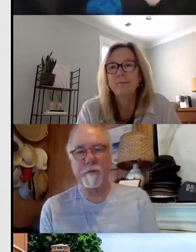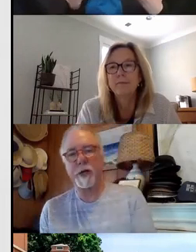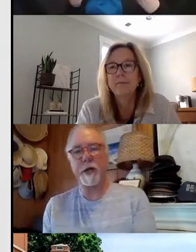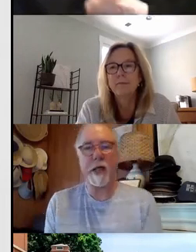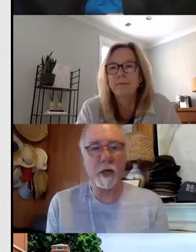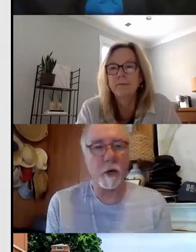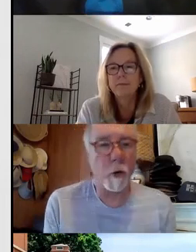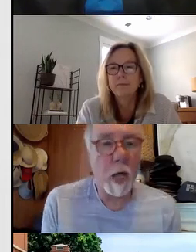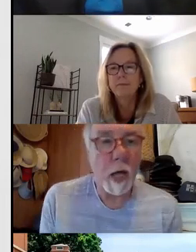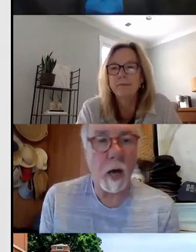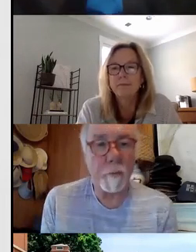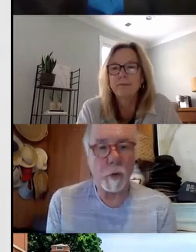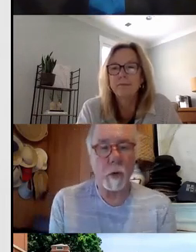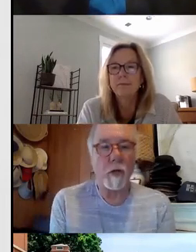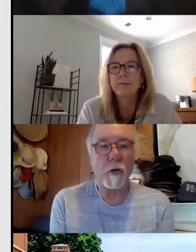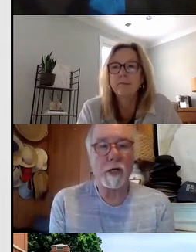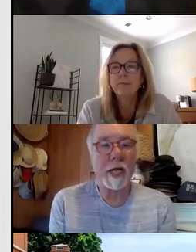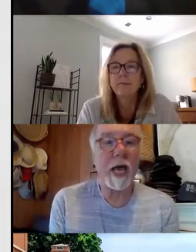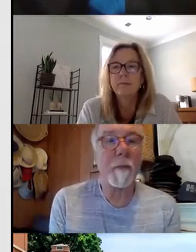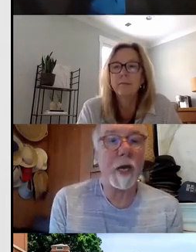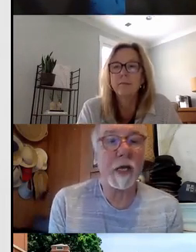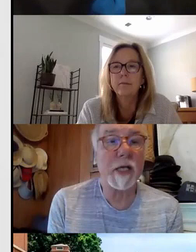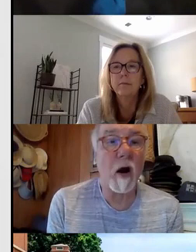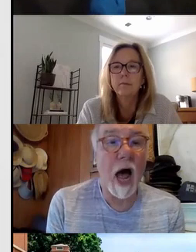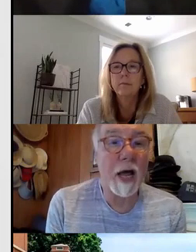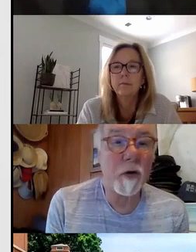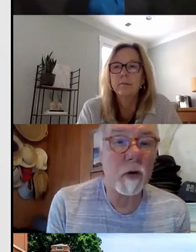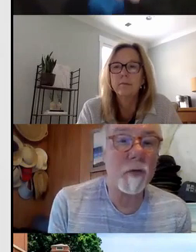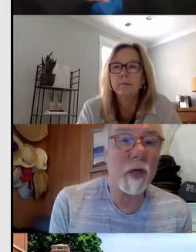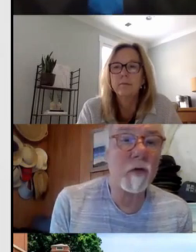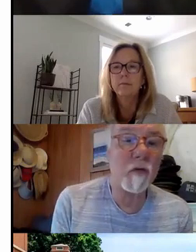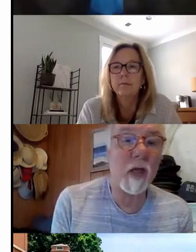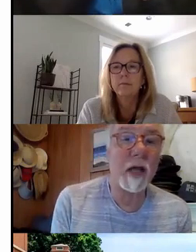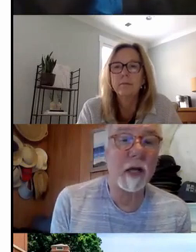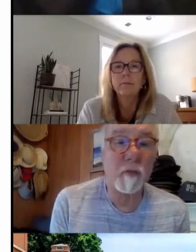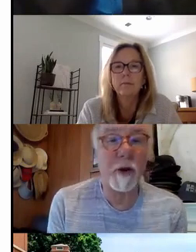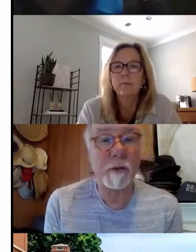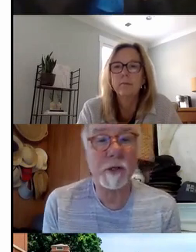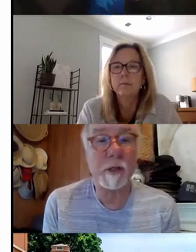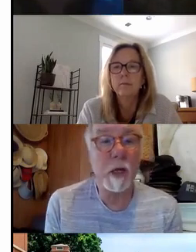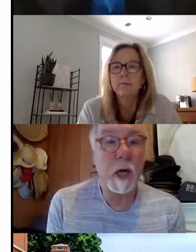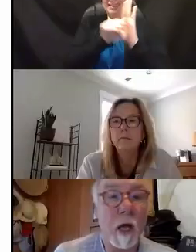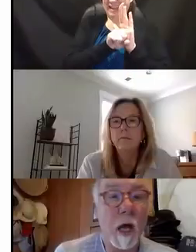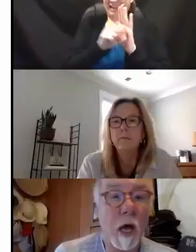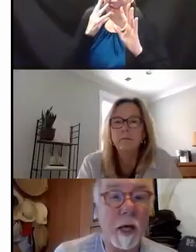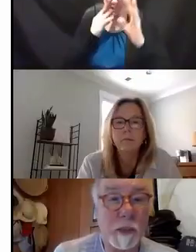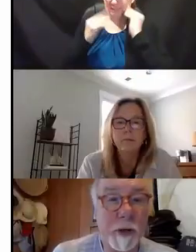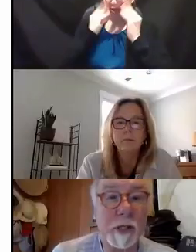Yeah, thank you. Other question that came in is, are either of these state experiences